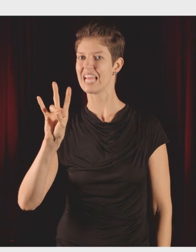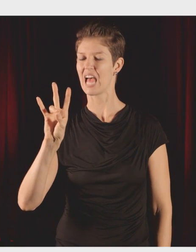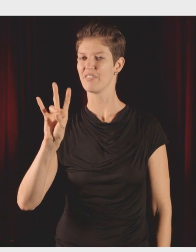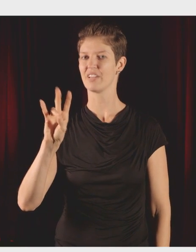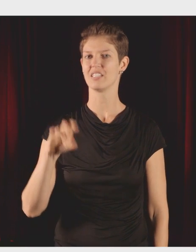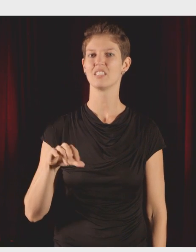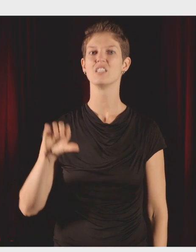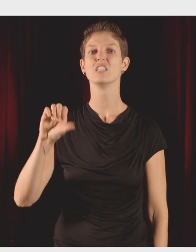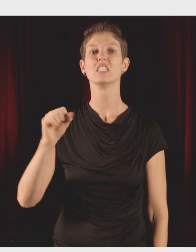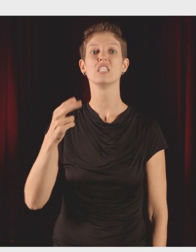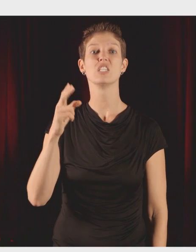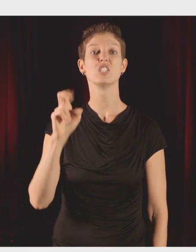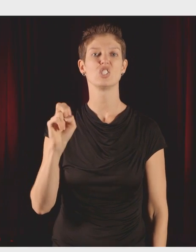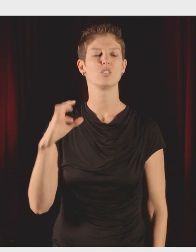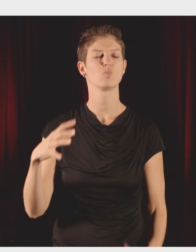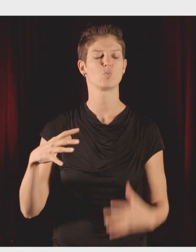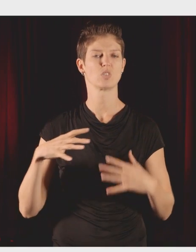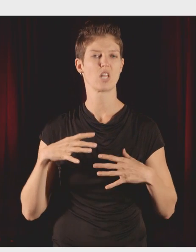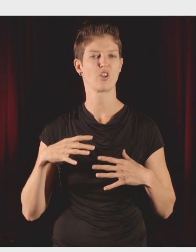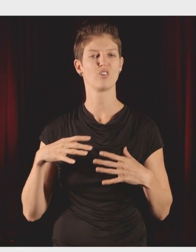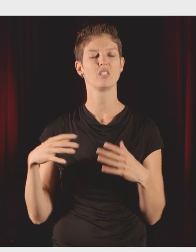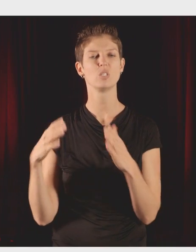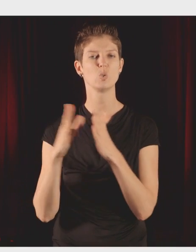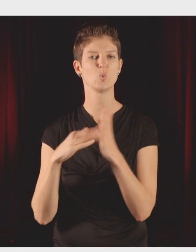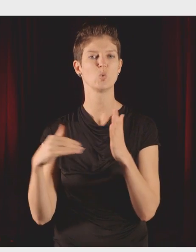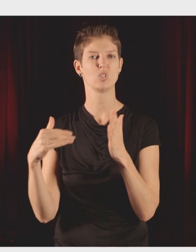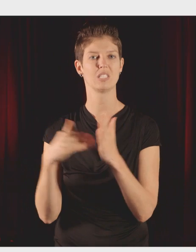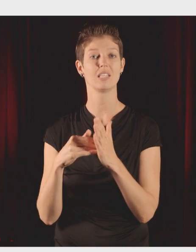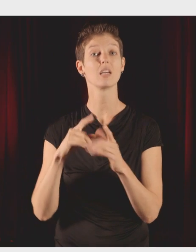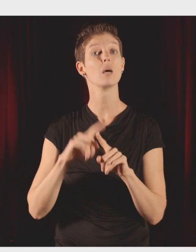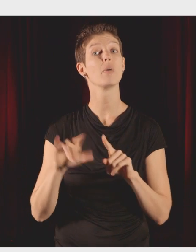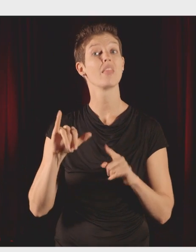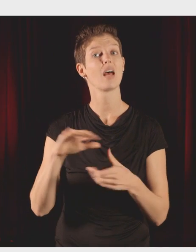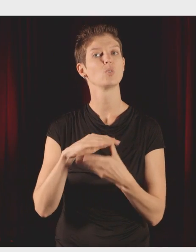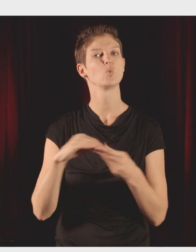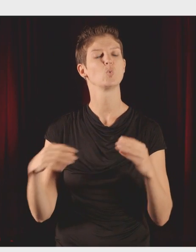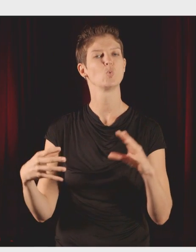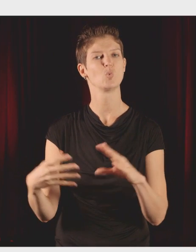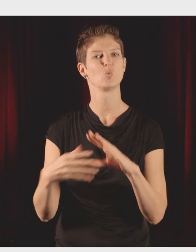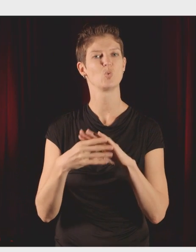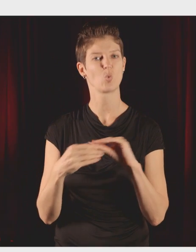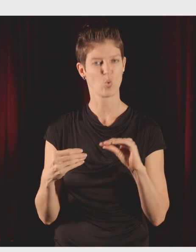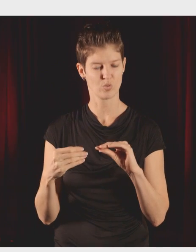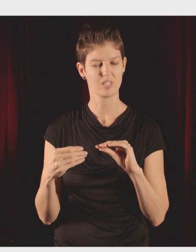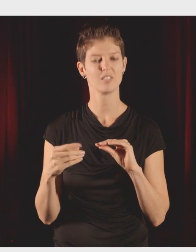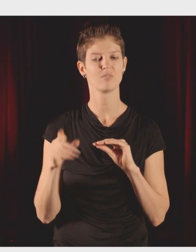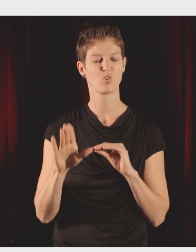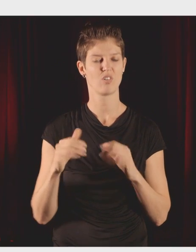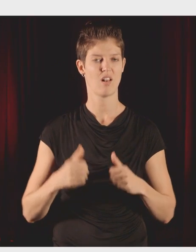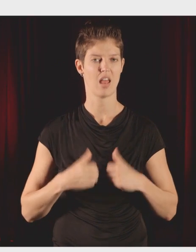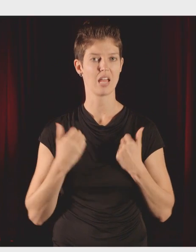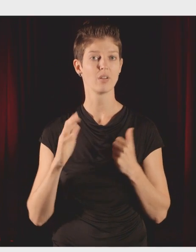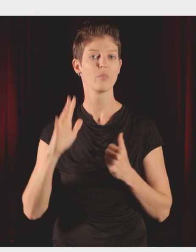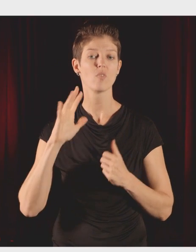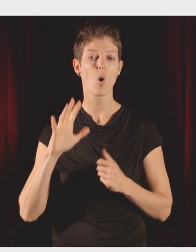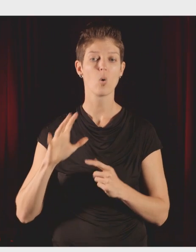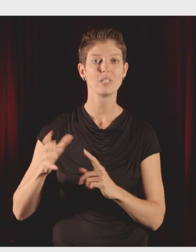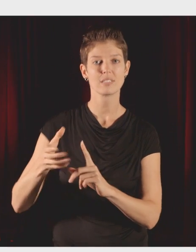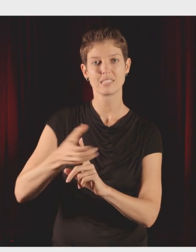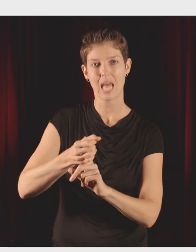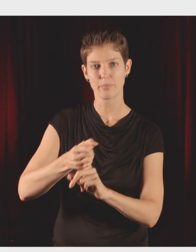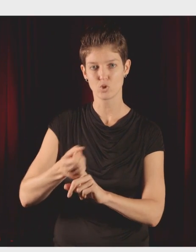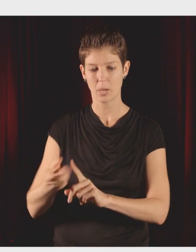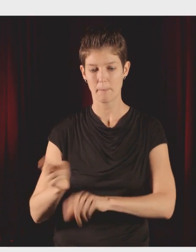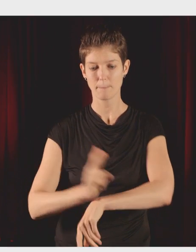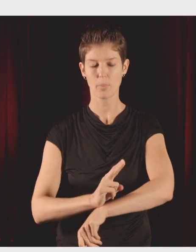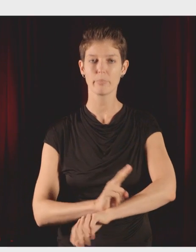flag there. She is here in New Zealand in retirement now. And this is a story profiling her life. She was captured and had a satellite